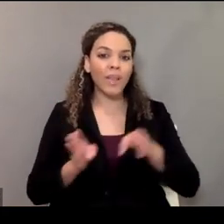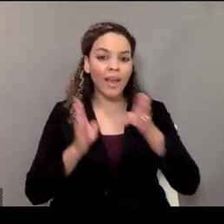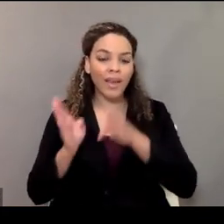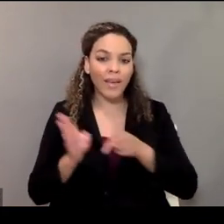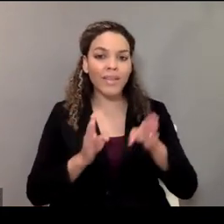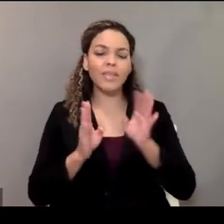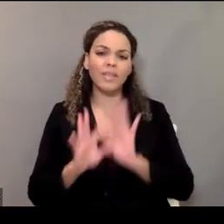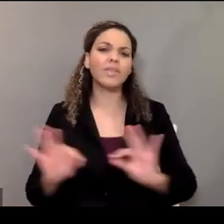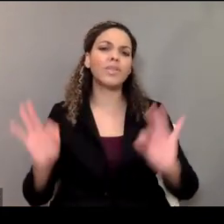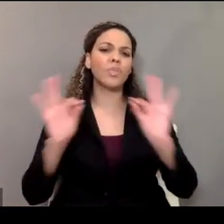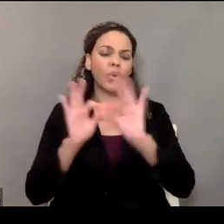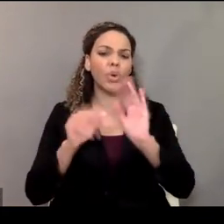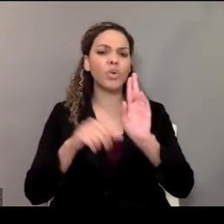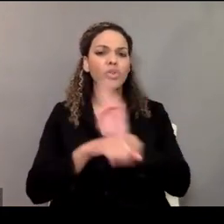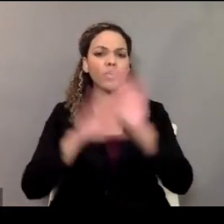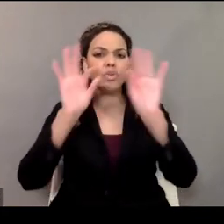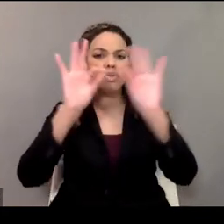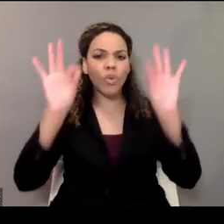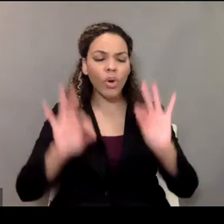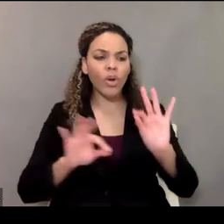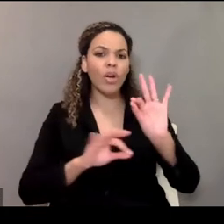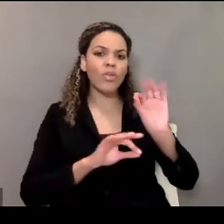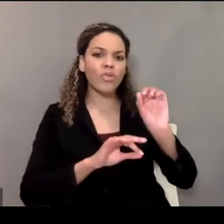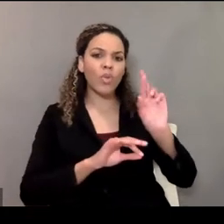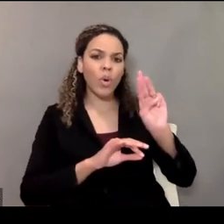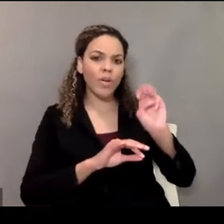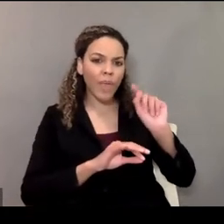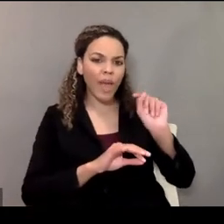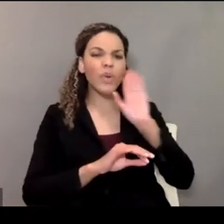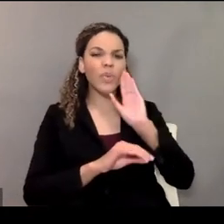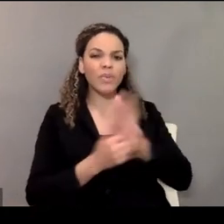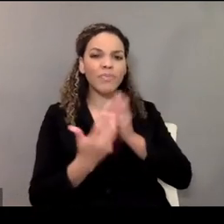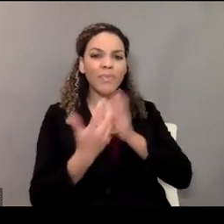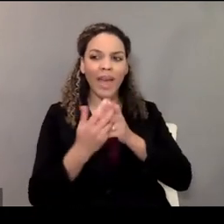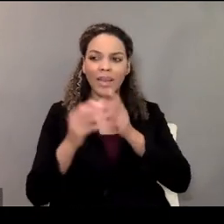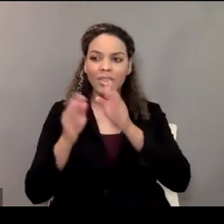Always keep in mind to do this in a format that works well for the person.